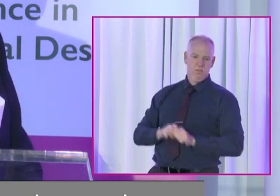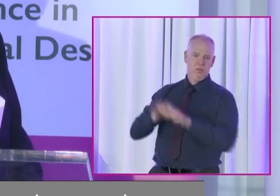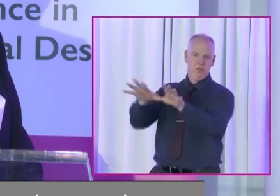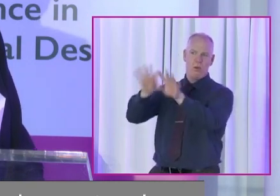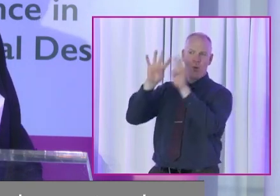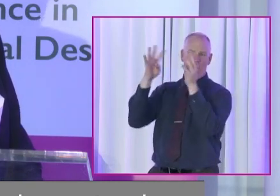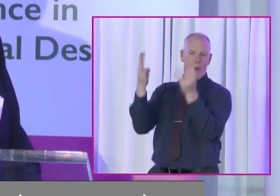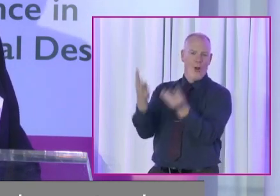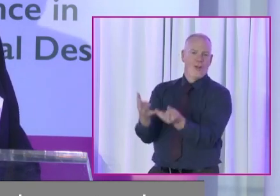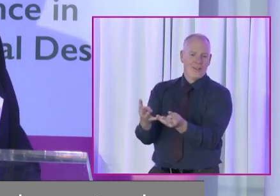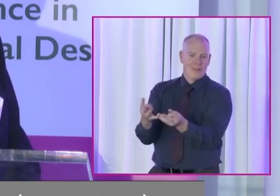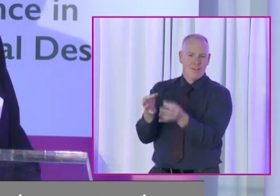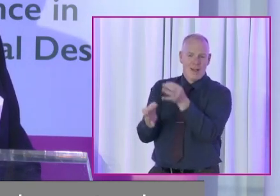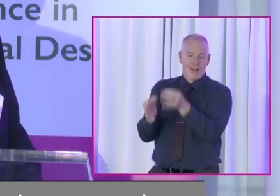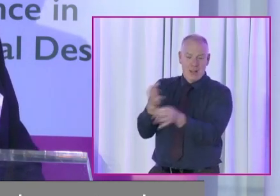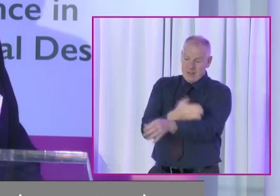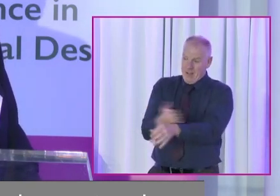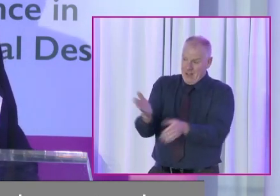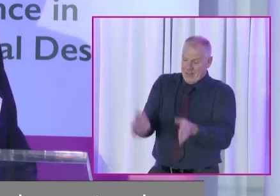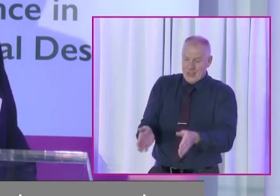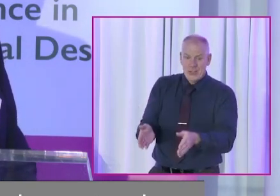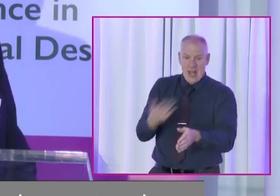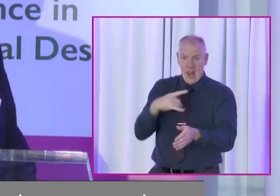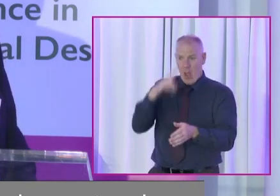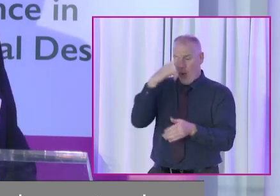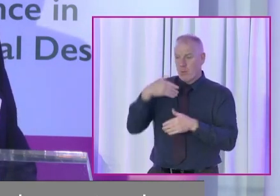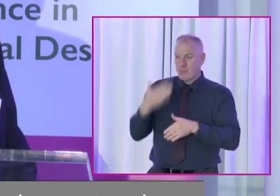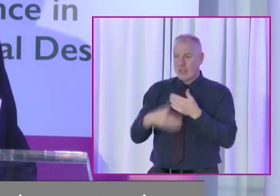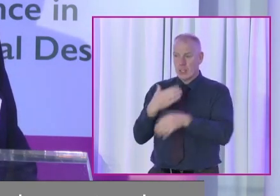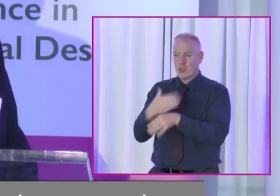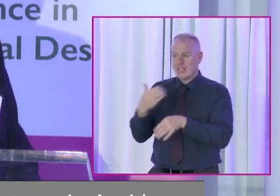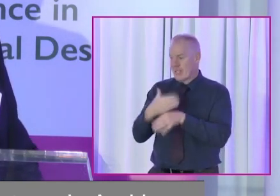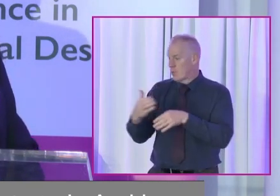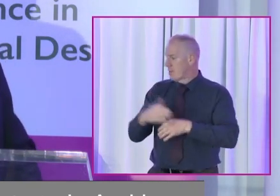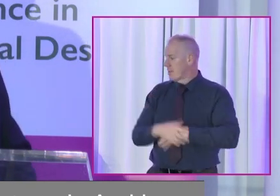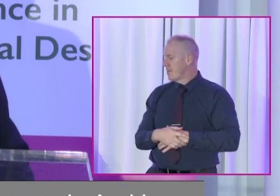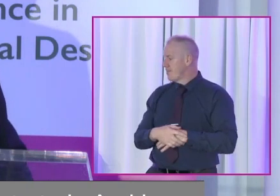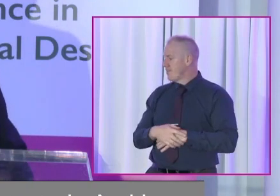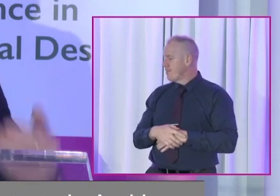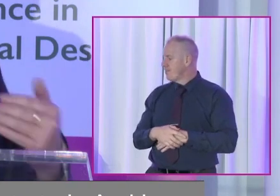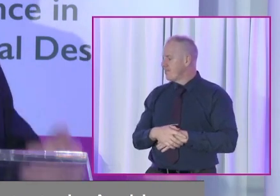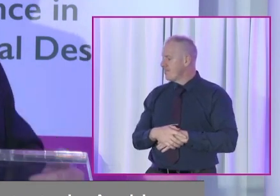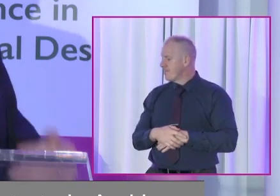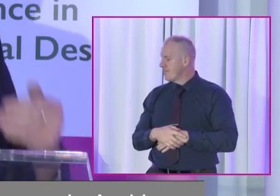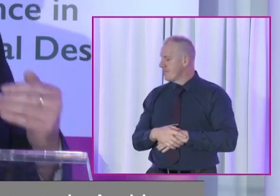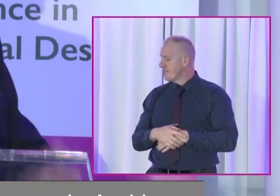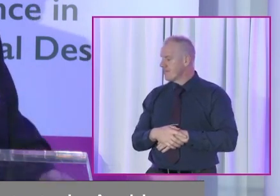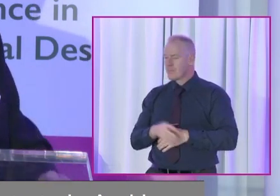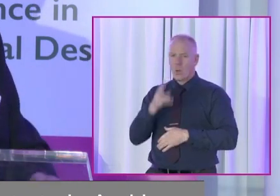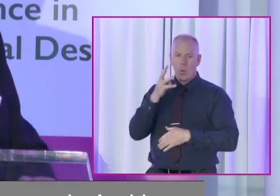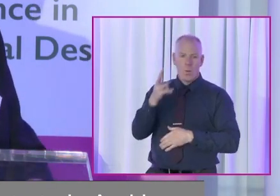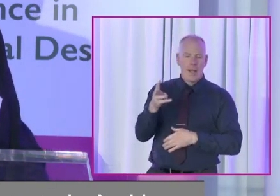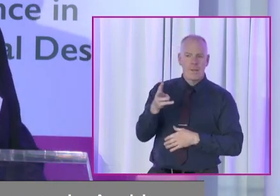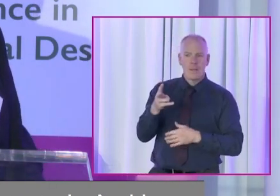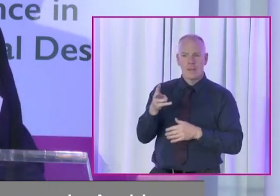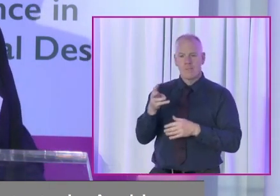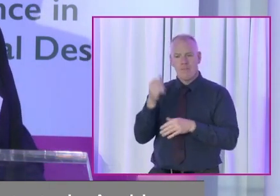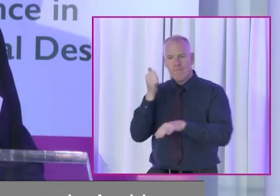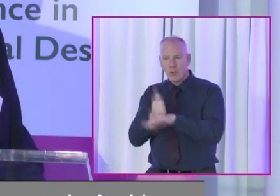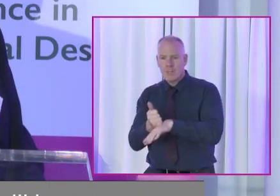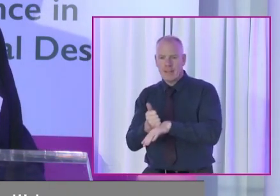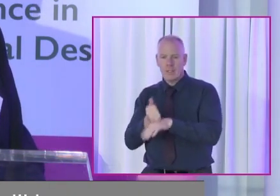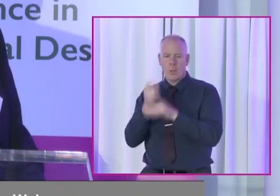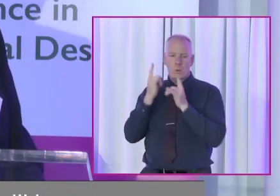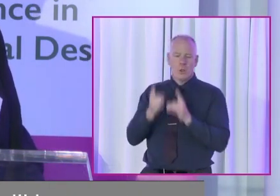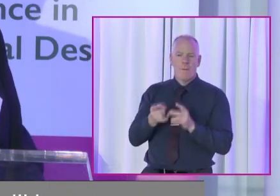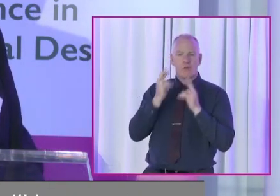world. It has already started and I hope that that process continues. And it will be a fundamental human rights based